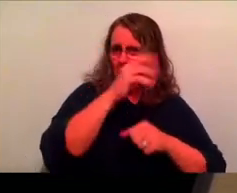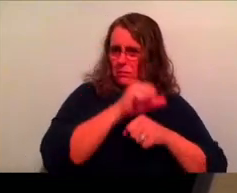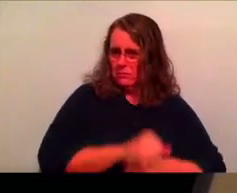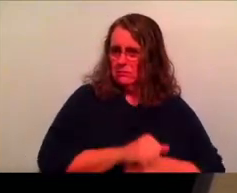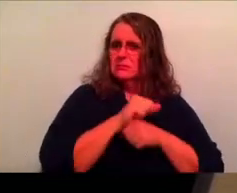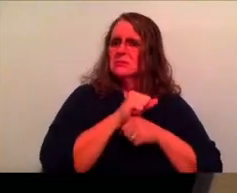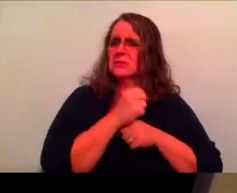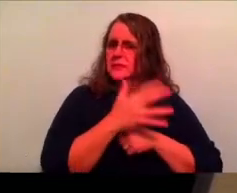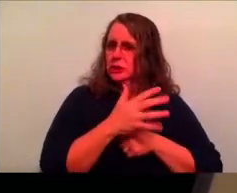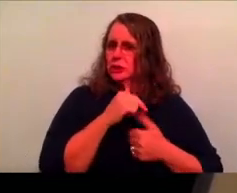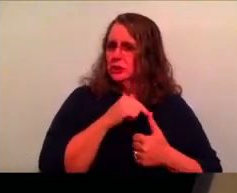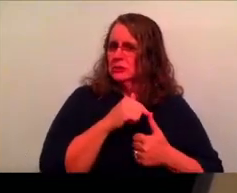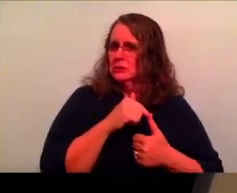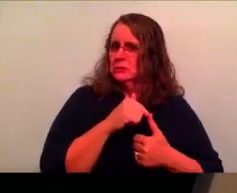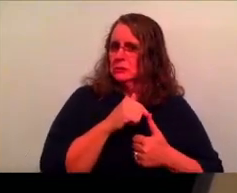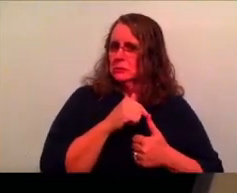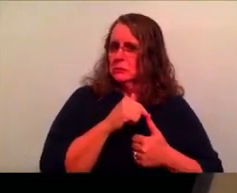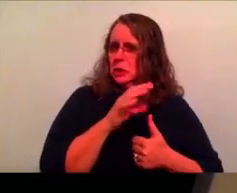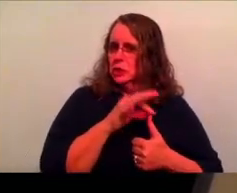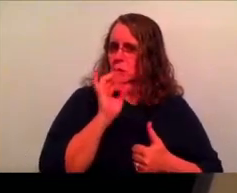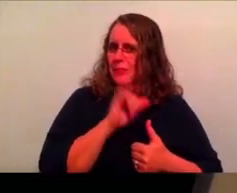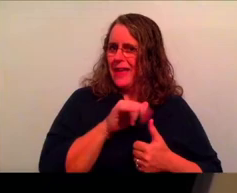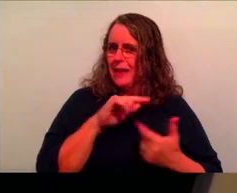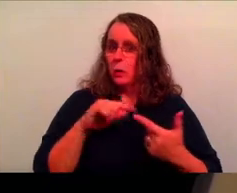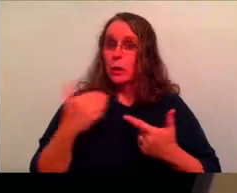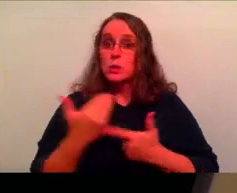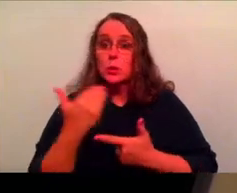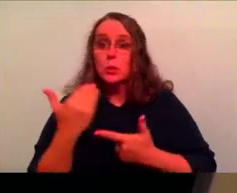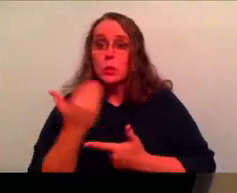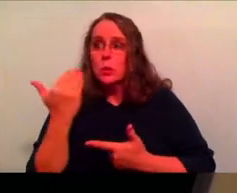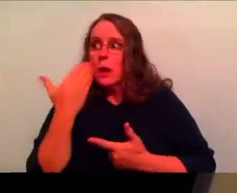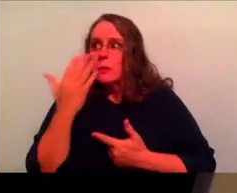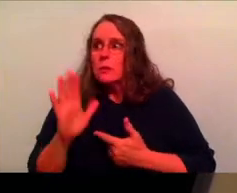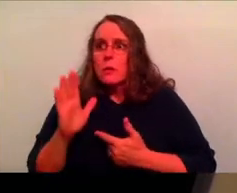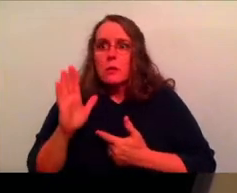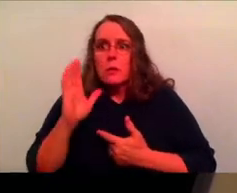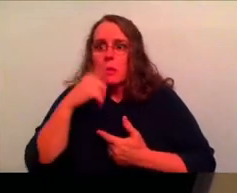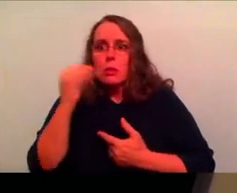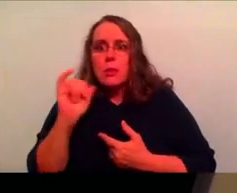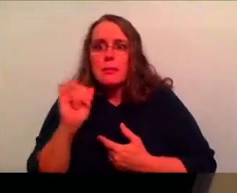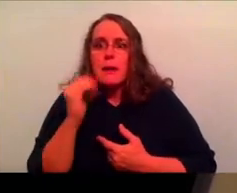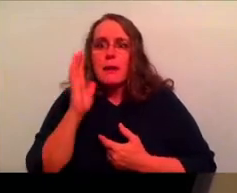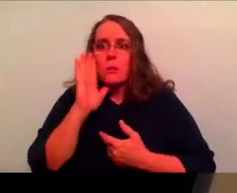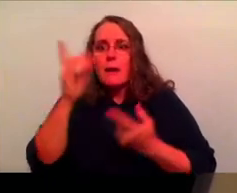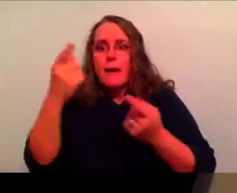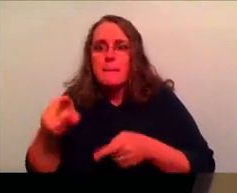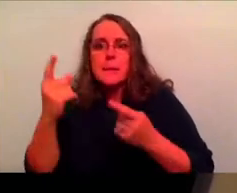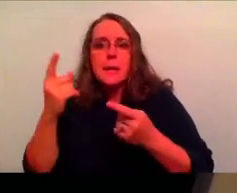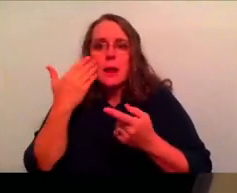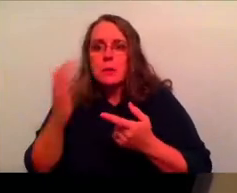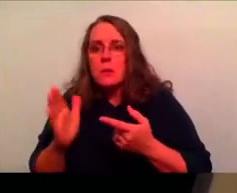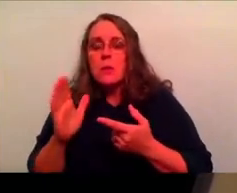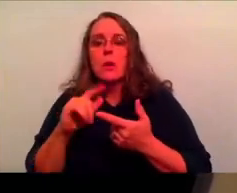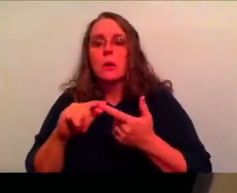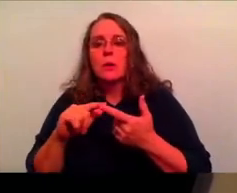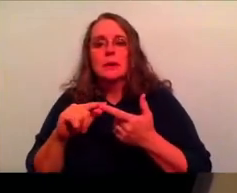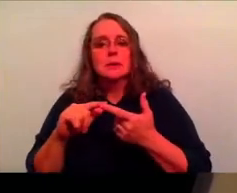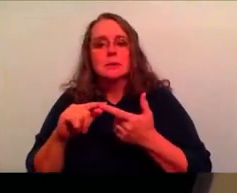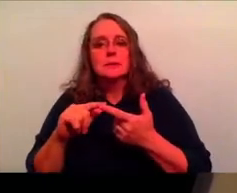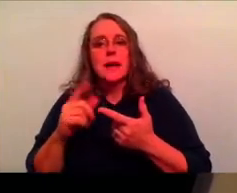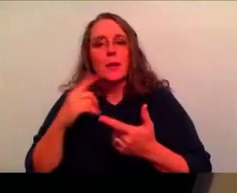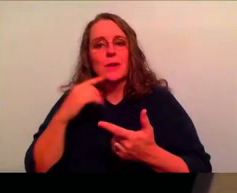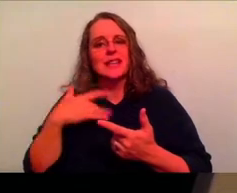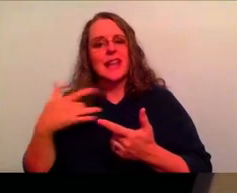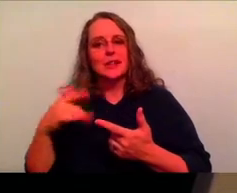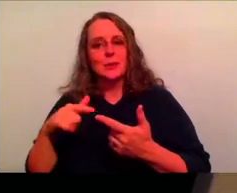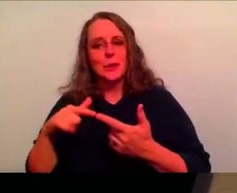navigate and handle, or should I choose the thing that's brand new that I have no idea what it's going to end up looking like. And a lot of the times we, we kind of fall back and choose the